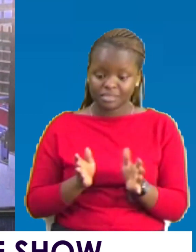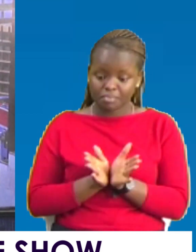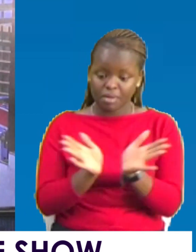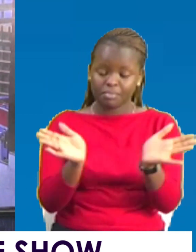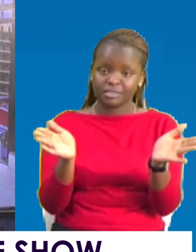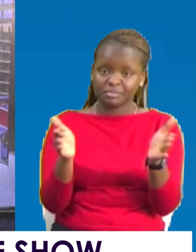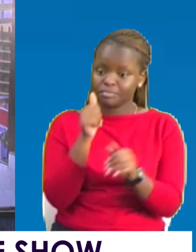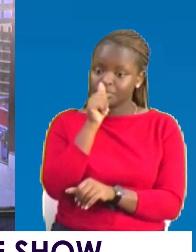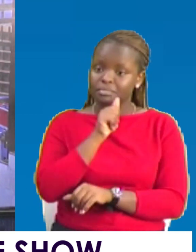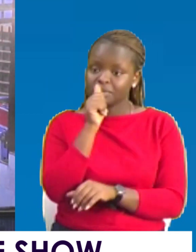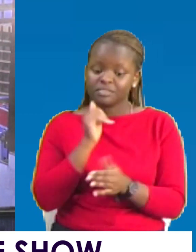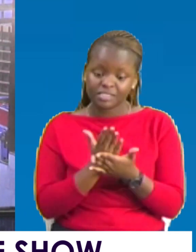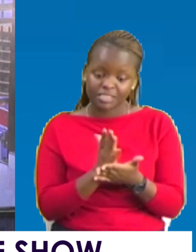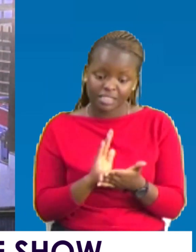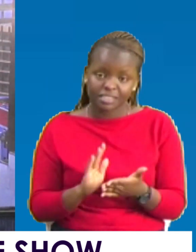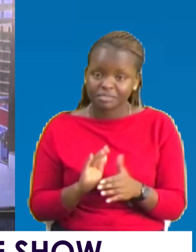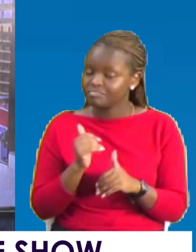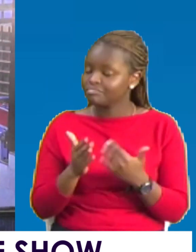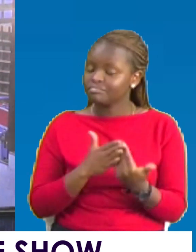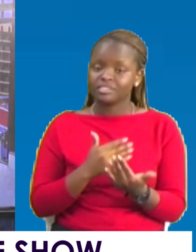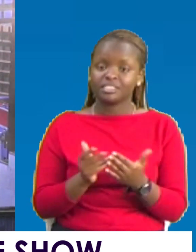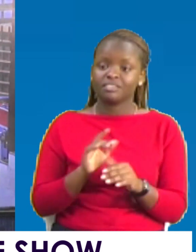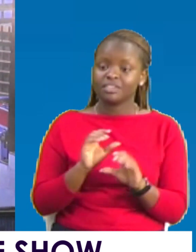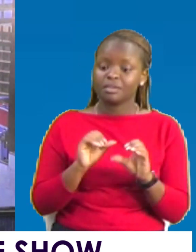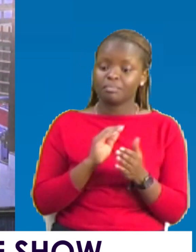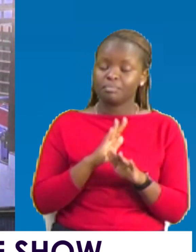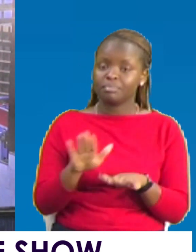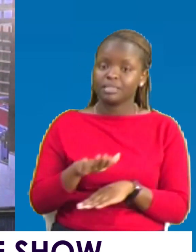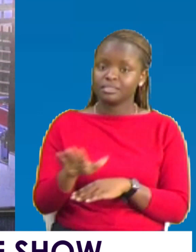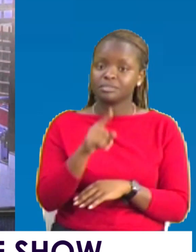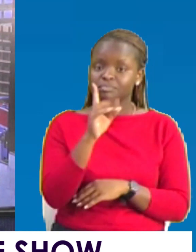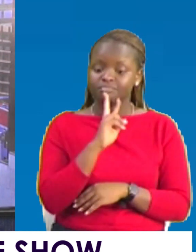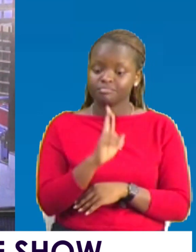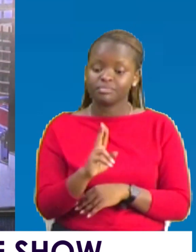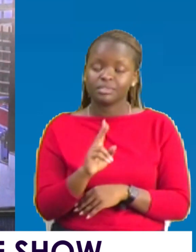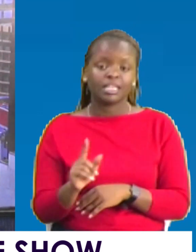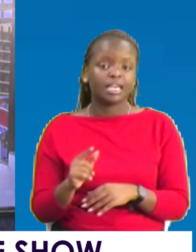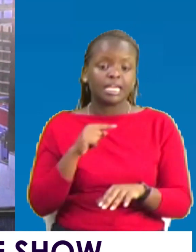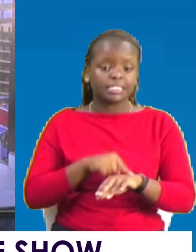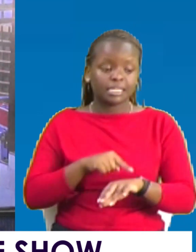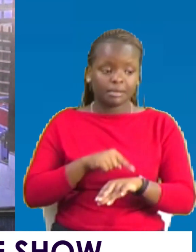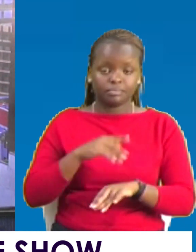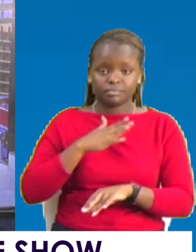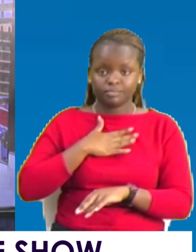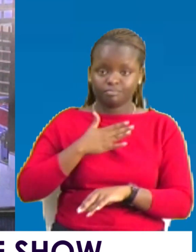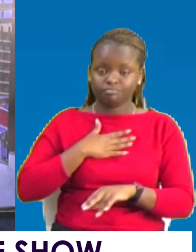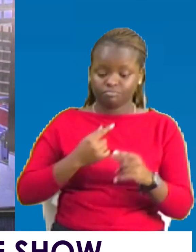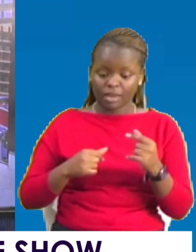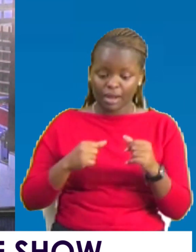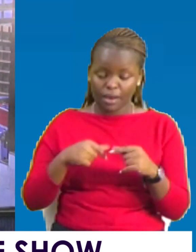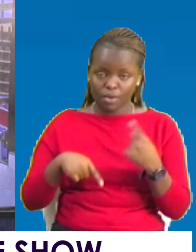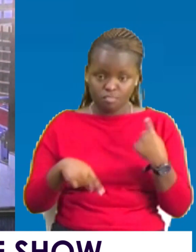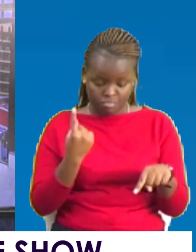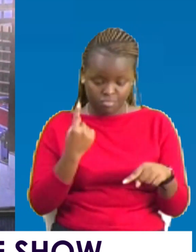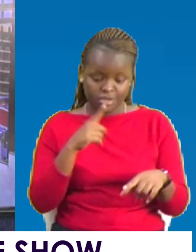private sector. Whichever sector you are. As I wind up today. It is our time to conquer the land. To